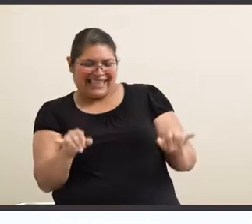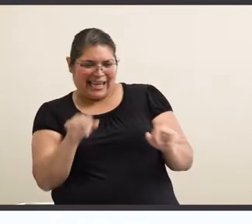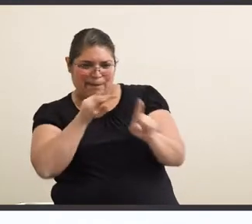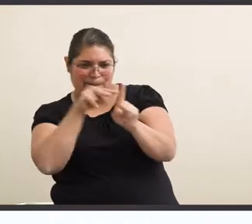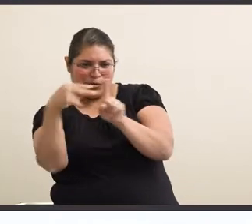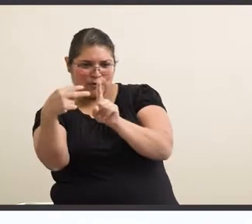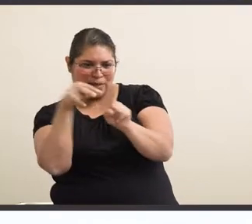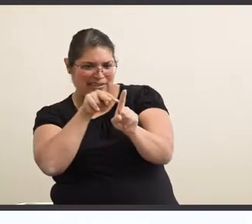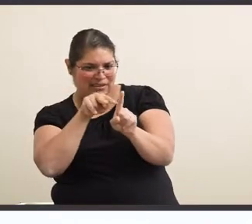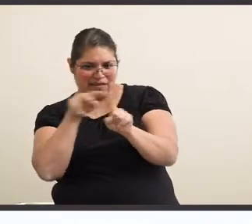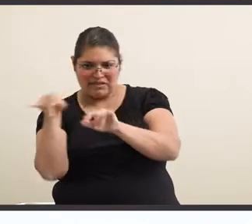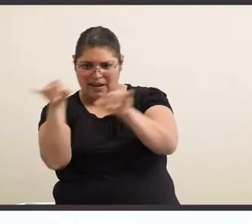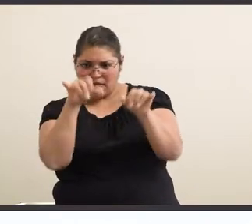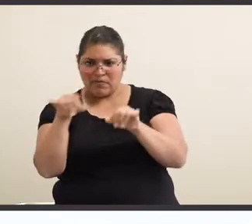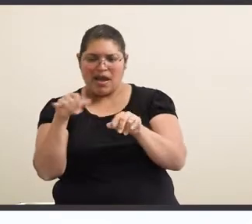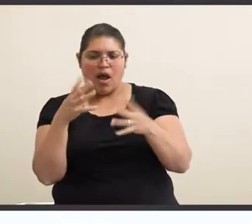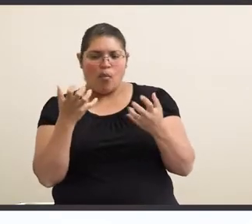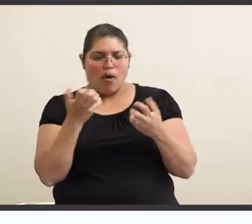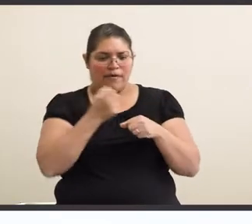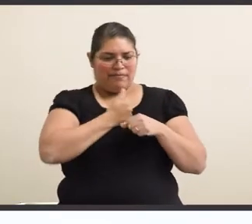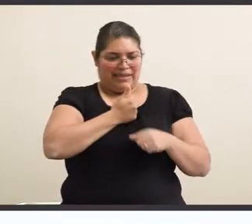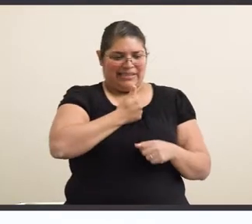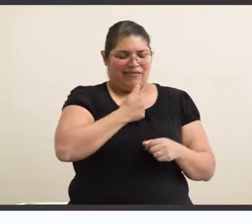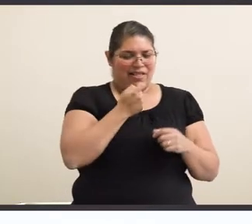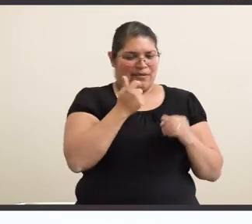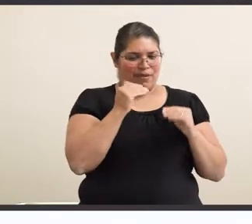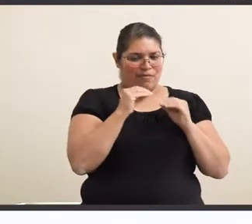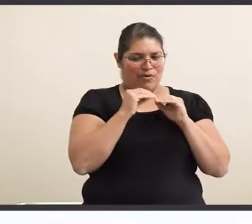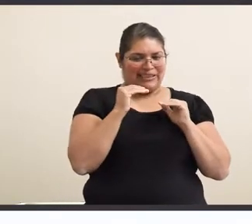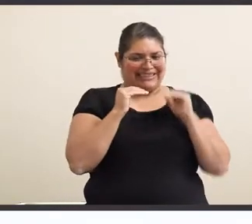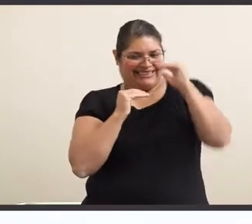I just want to make sure that it's a little bit superior.